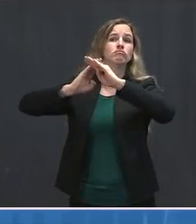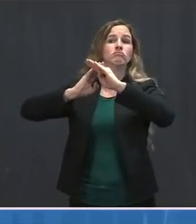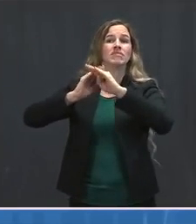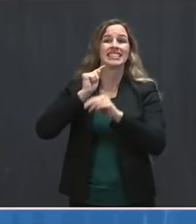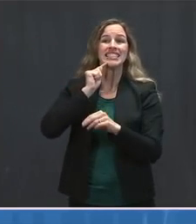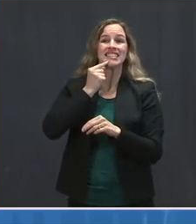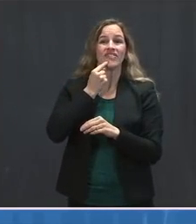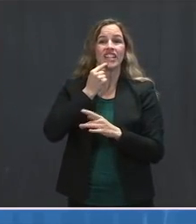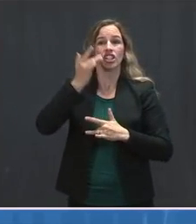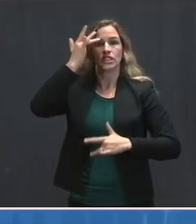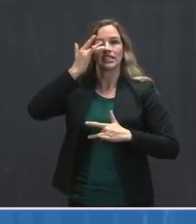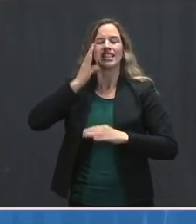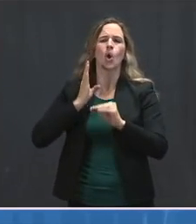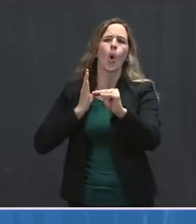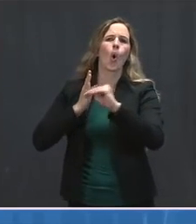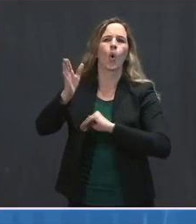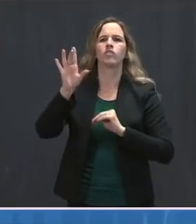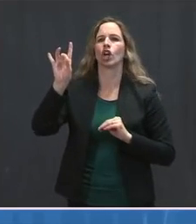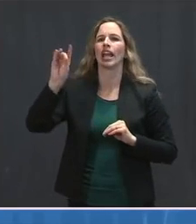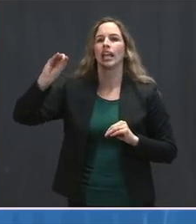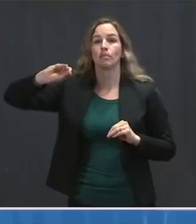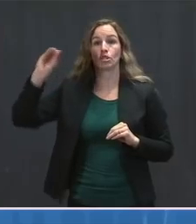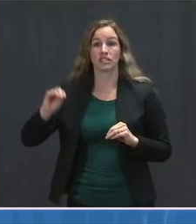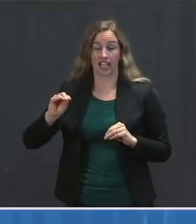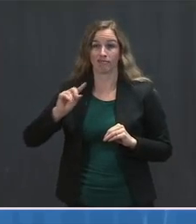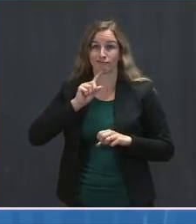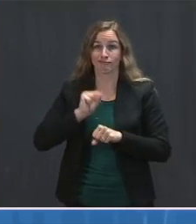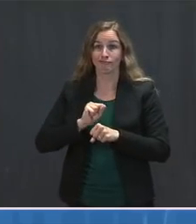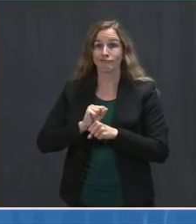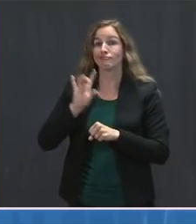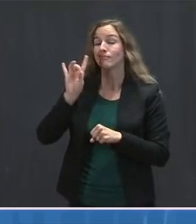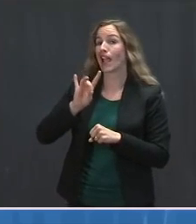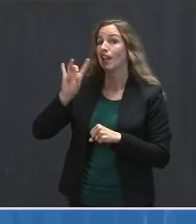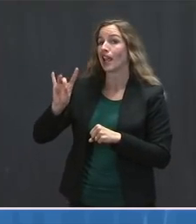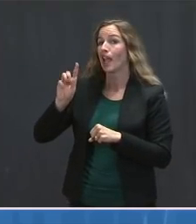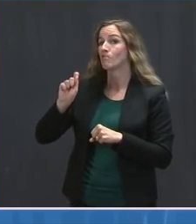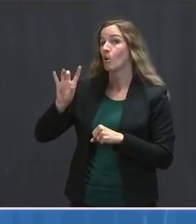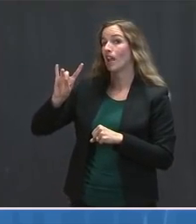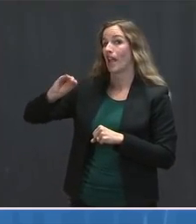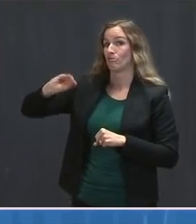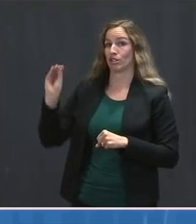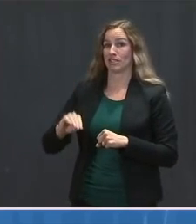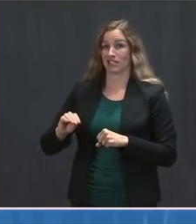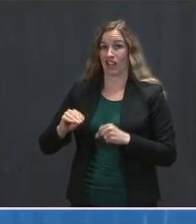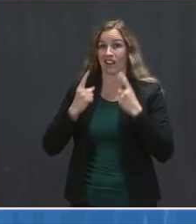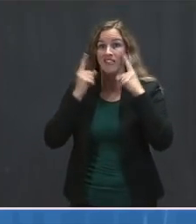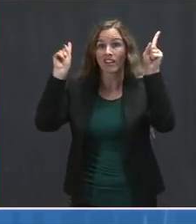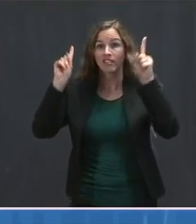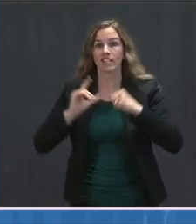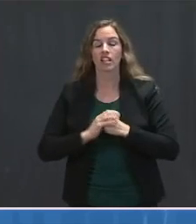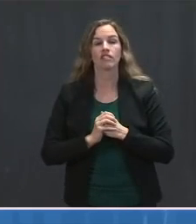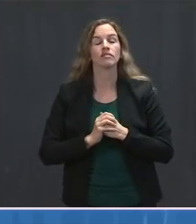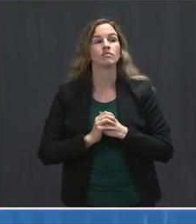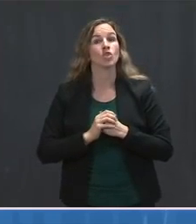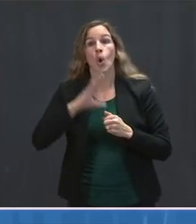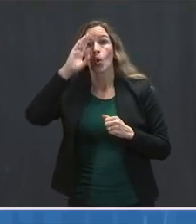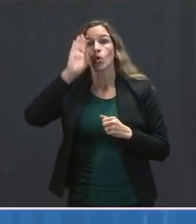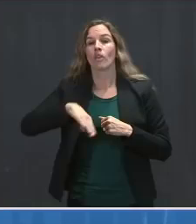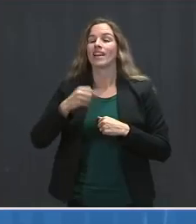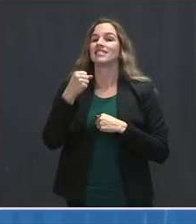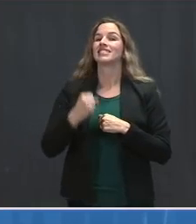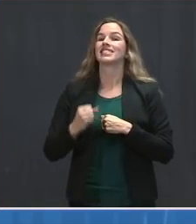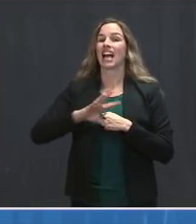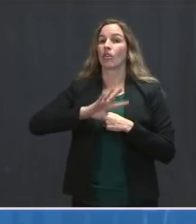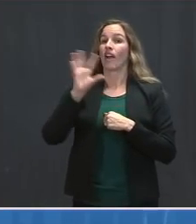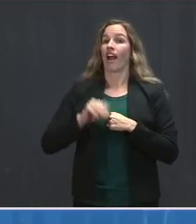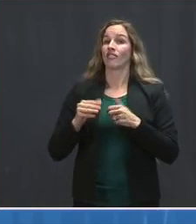over 80 percent. In fact, about 88.8 percent. Also of interest is that in the South African study,